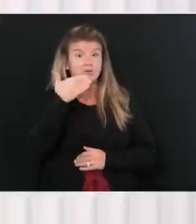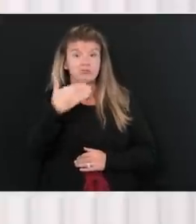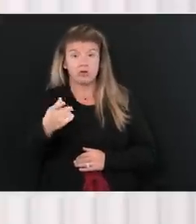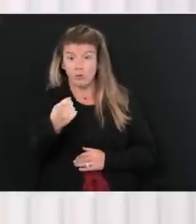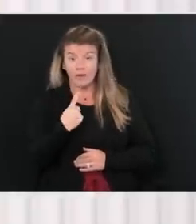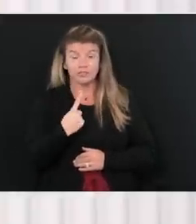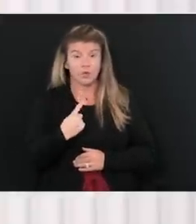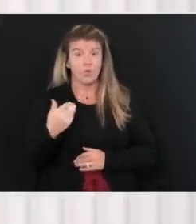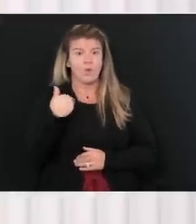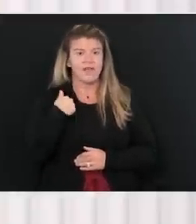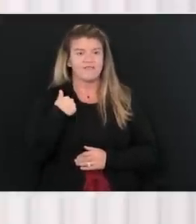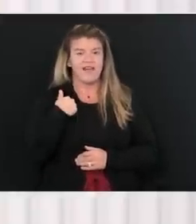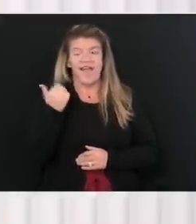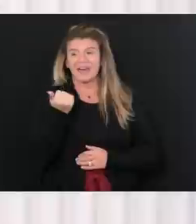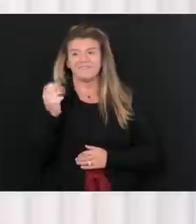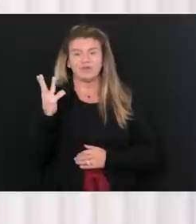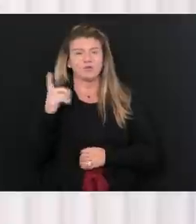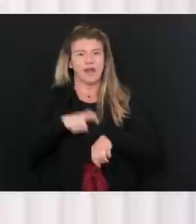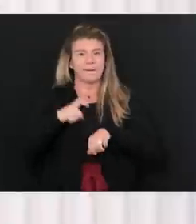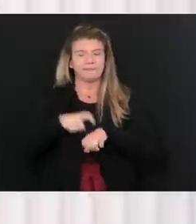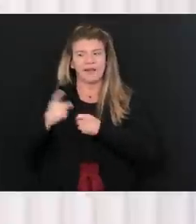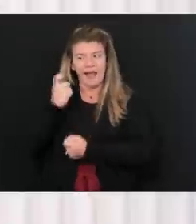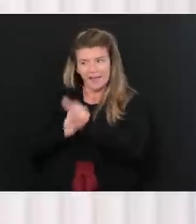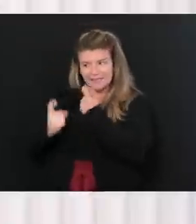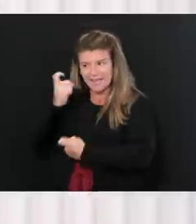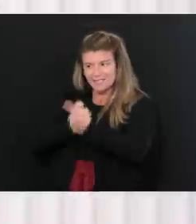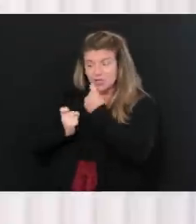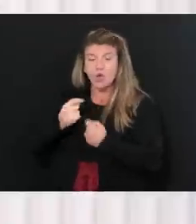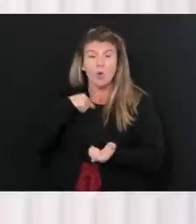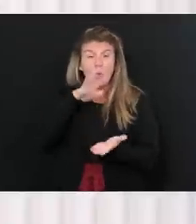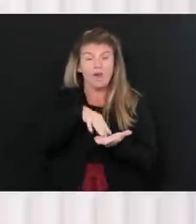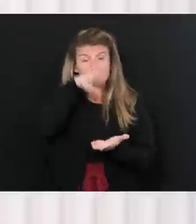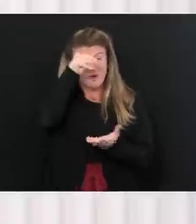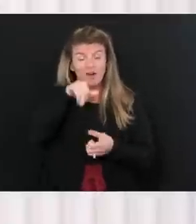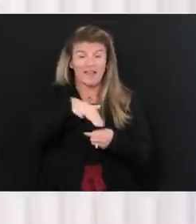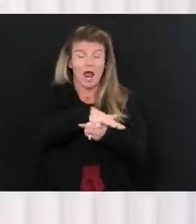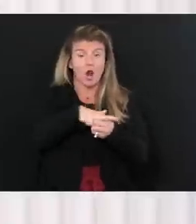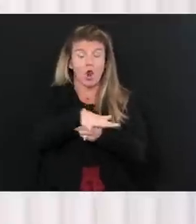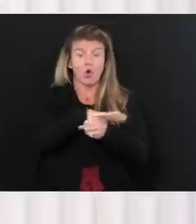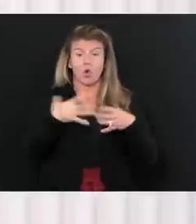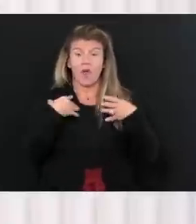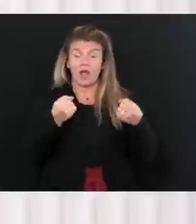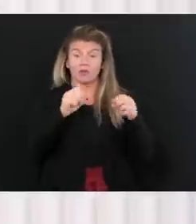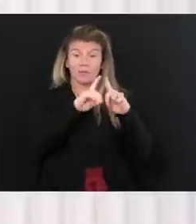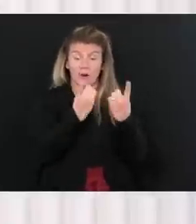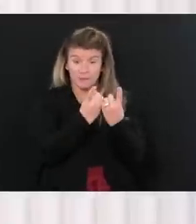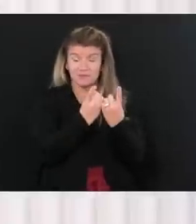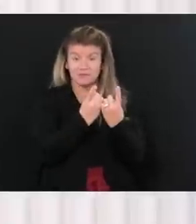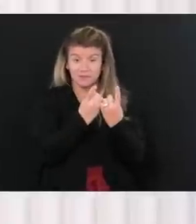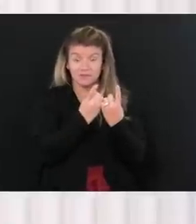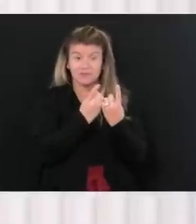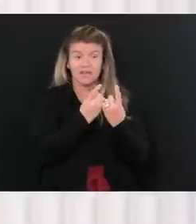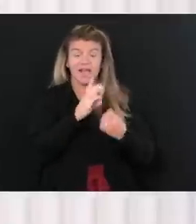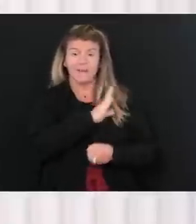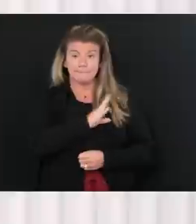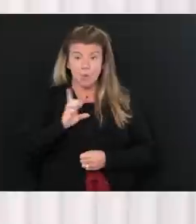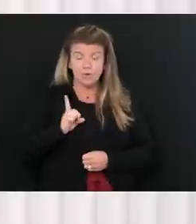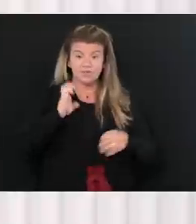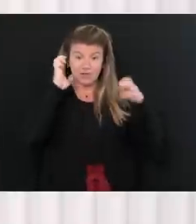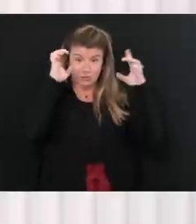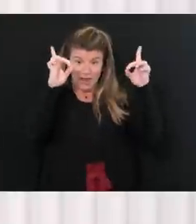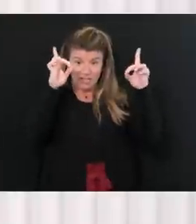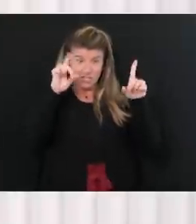question a couple of times in the last couple of days and we've learned that local health departments, we've learned that boards of education